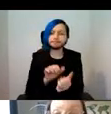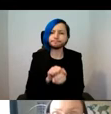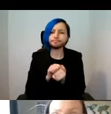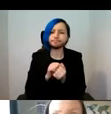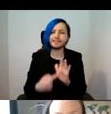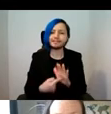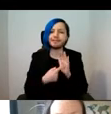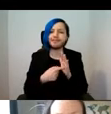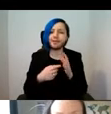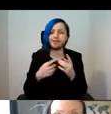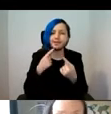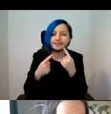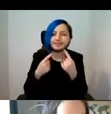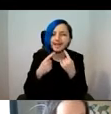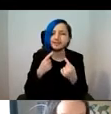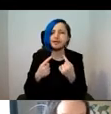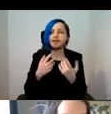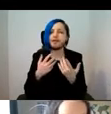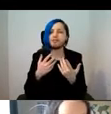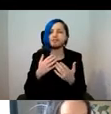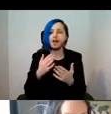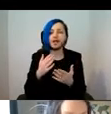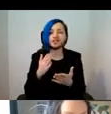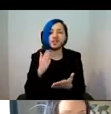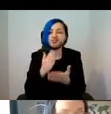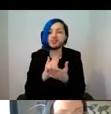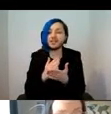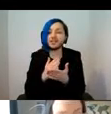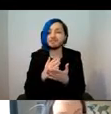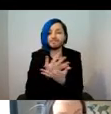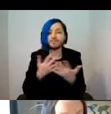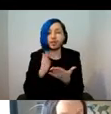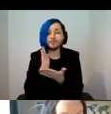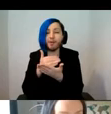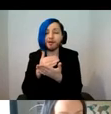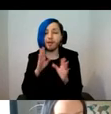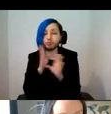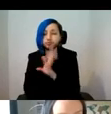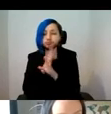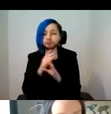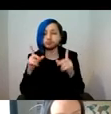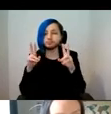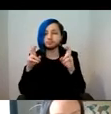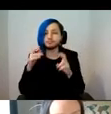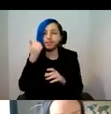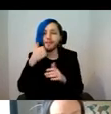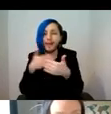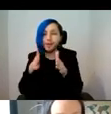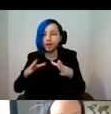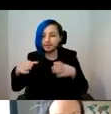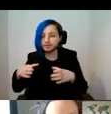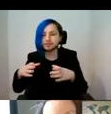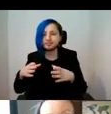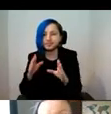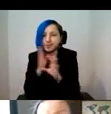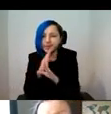interaction systems hidden or black box. And additionally, it is cloud-based and lacks an